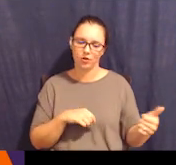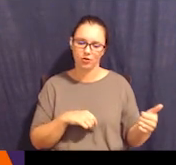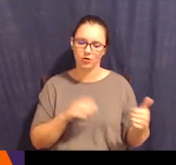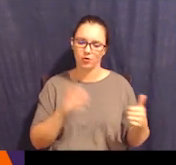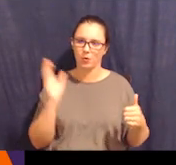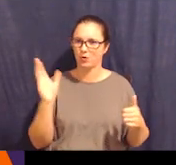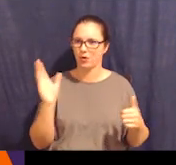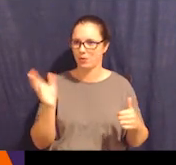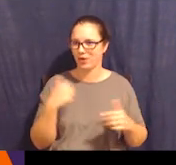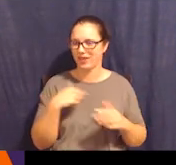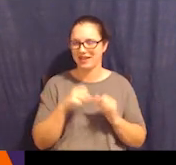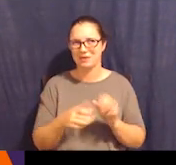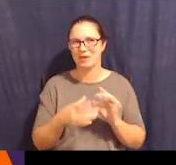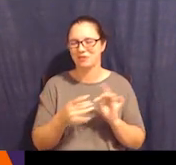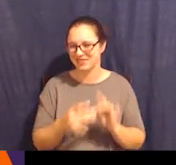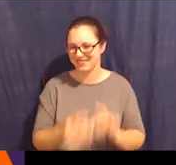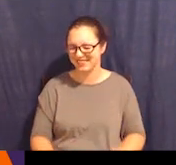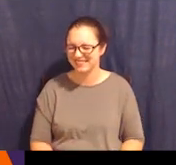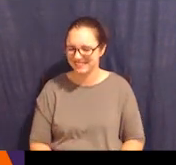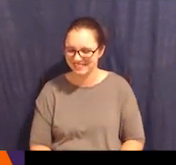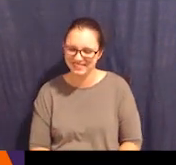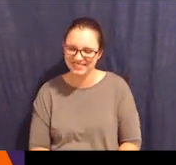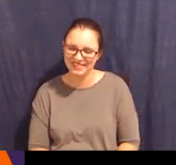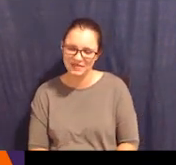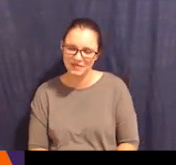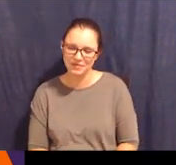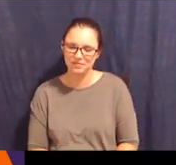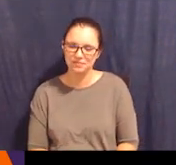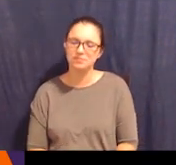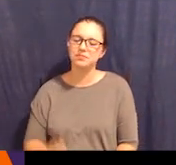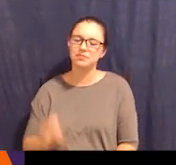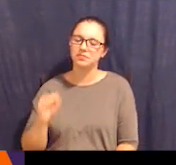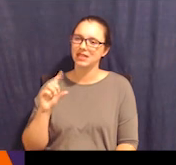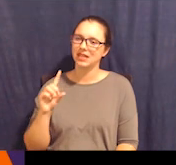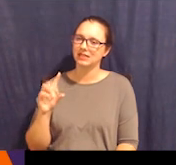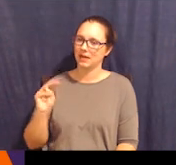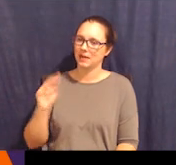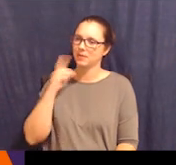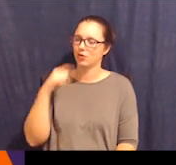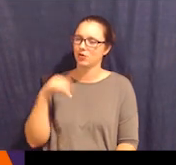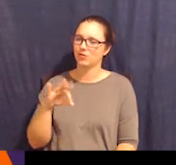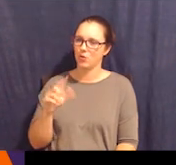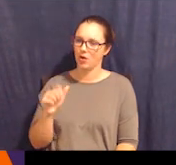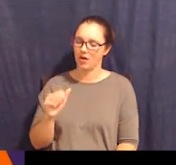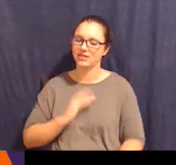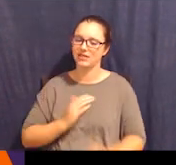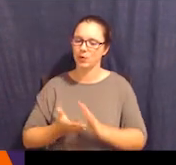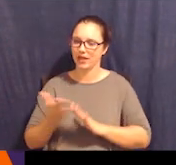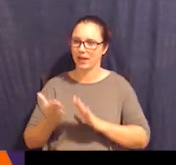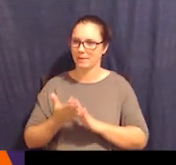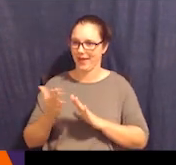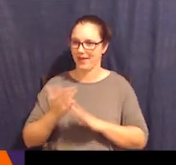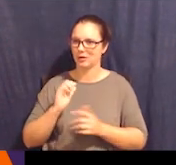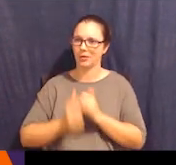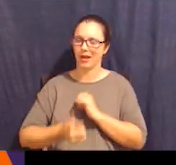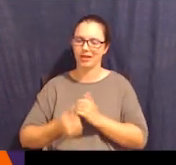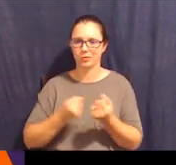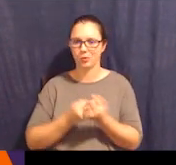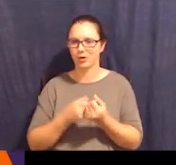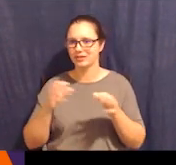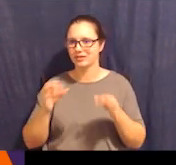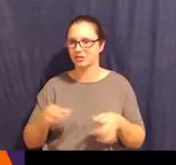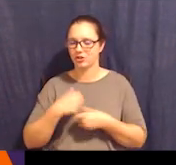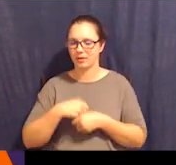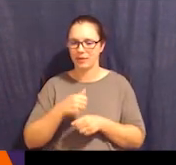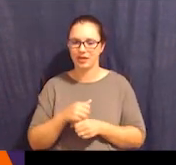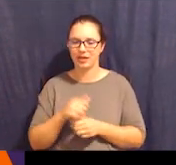SDM for Florida. This is our campaign to pass a supported decision-making law in Florida. And I've been previewing this for you